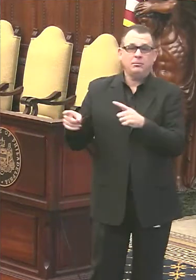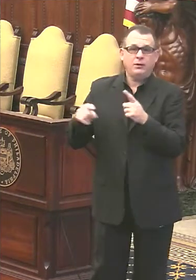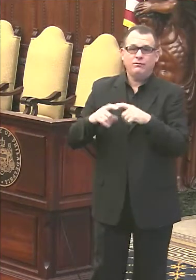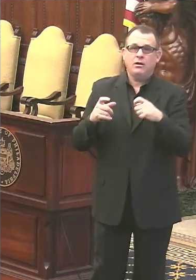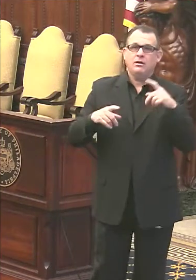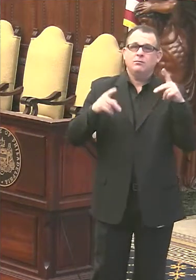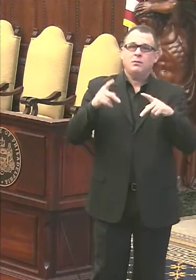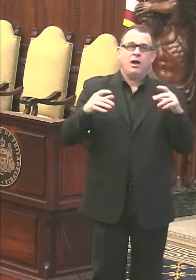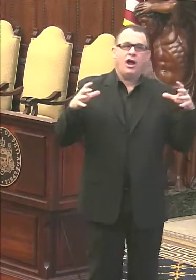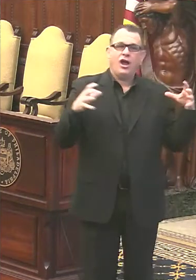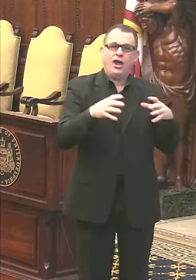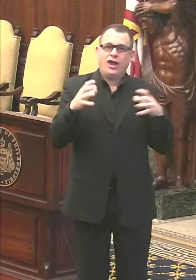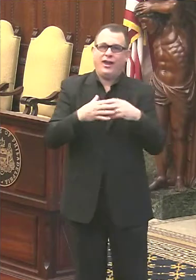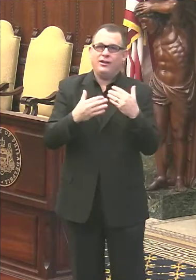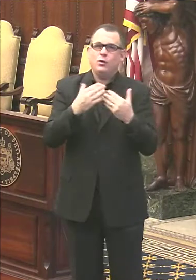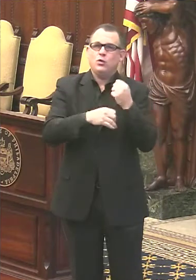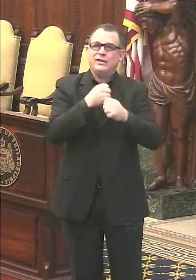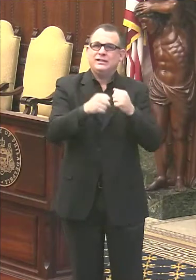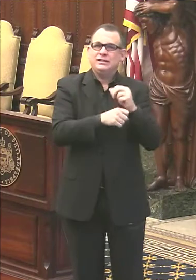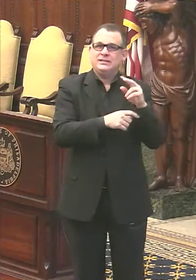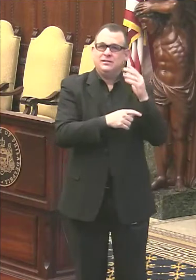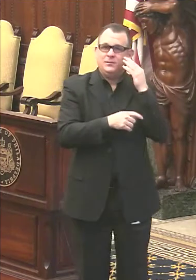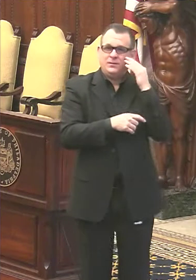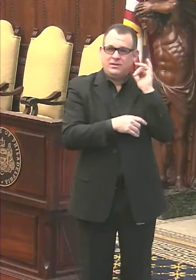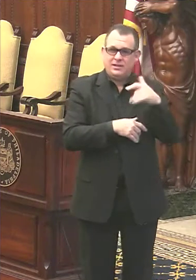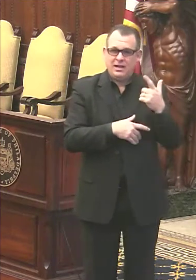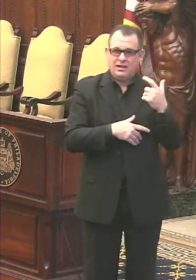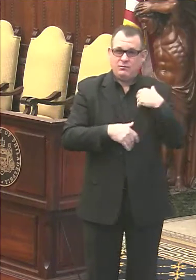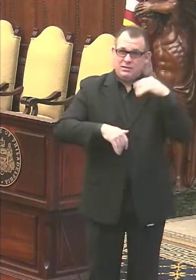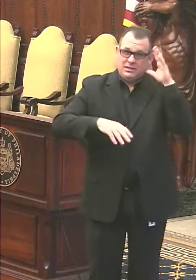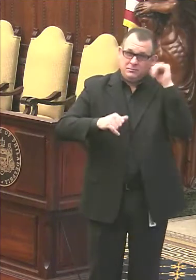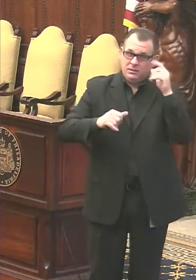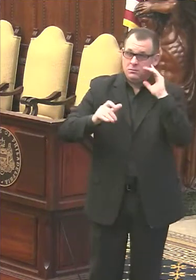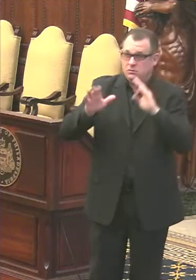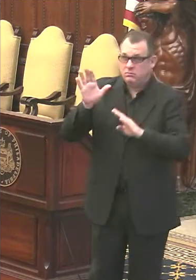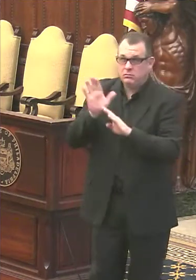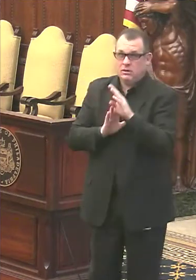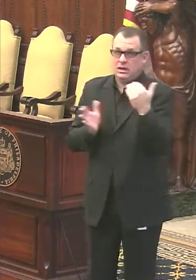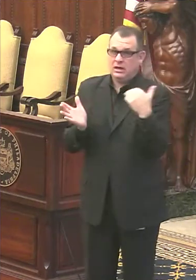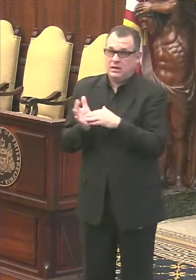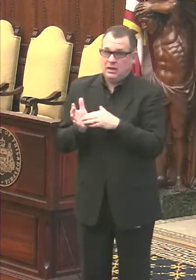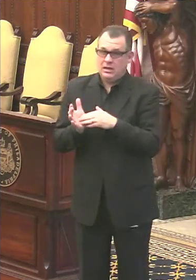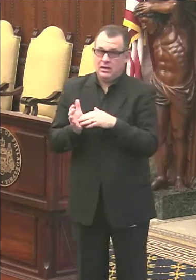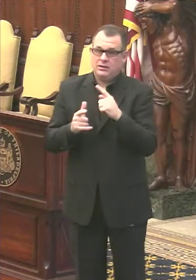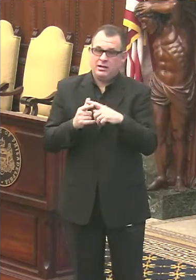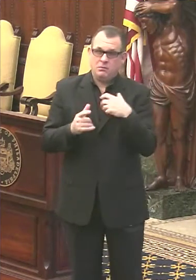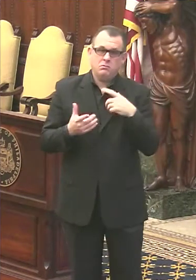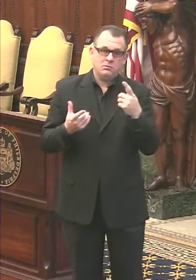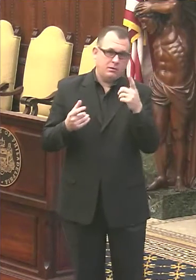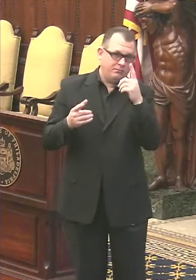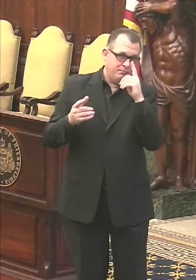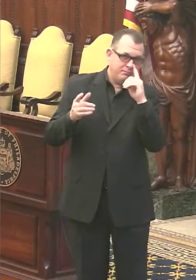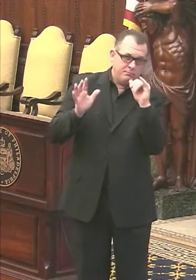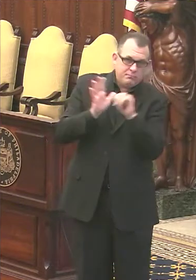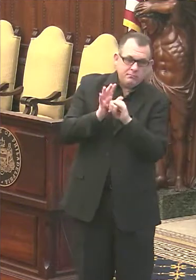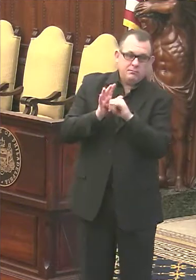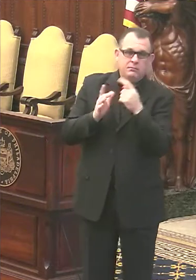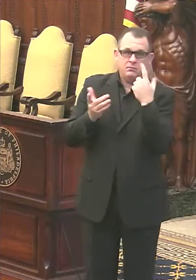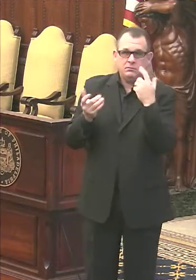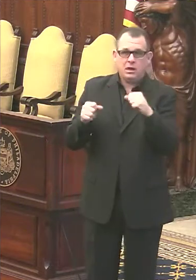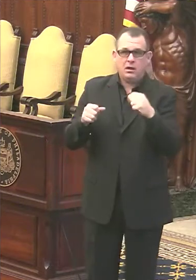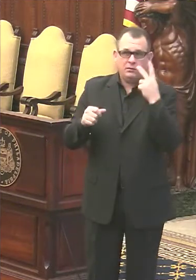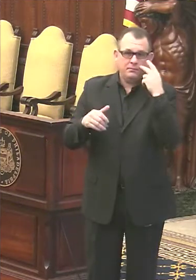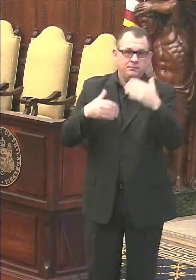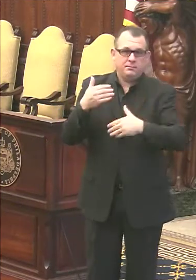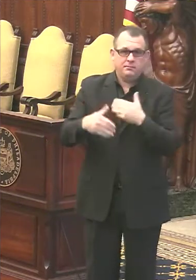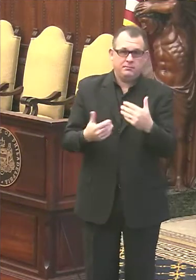over Christmas and over New Year's. We expected that a spike would occur. We expected we'd be seeing the downside around now, and it has happened. That's good